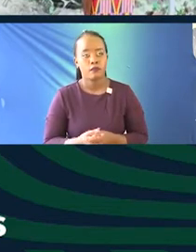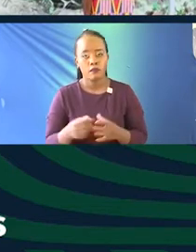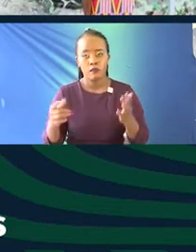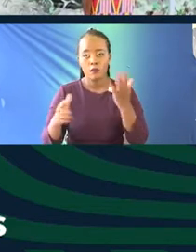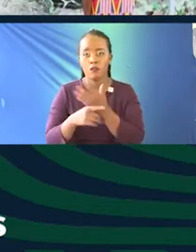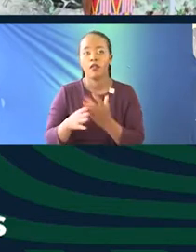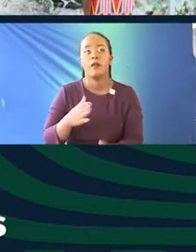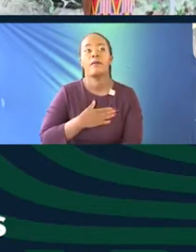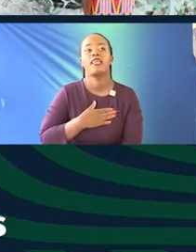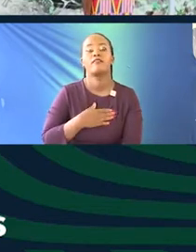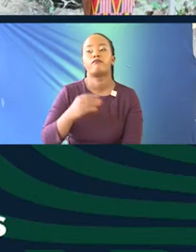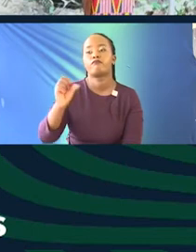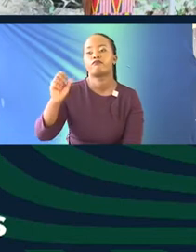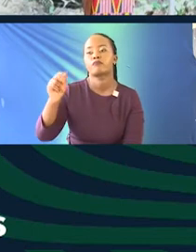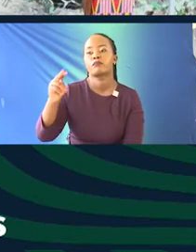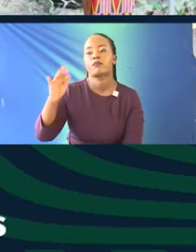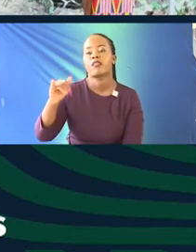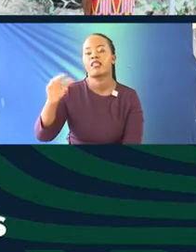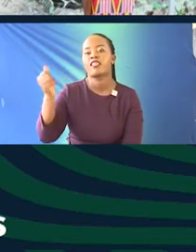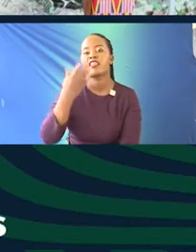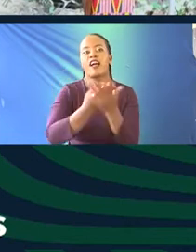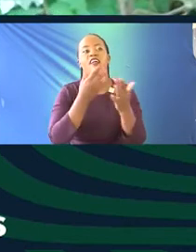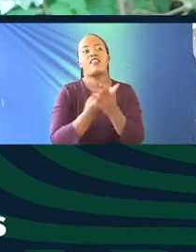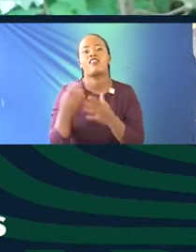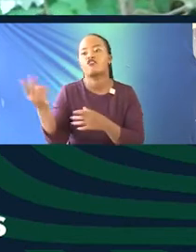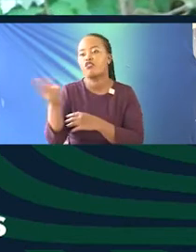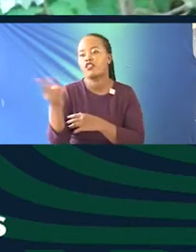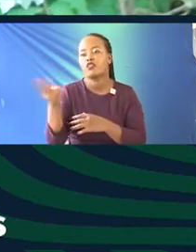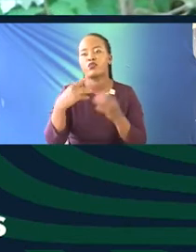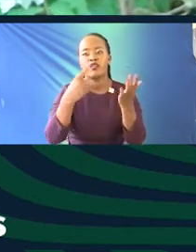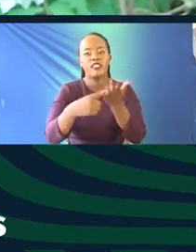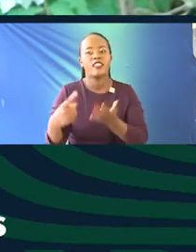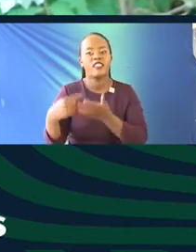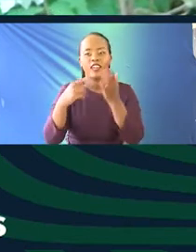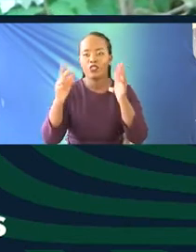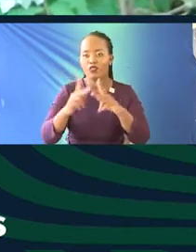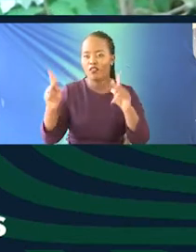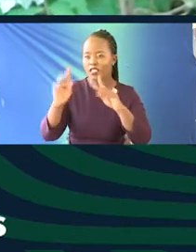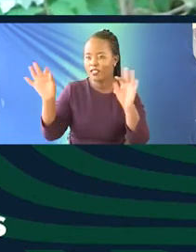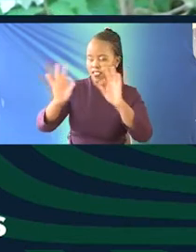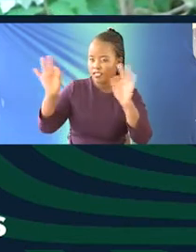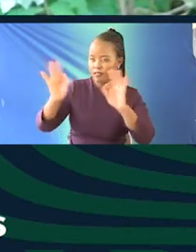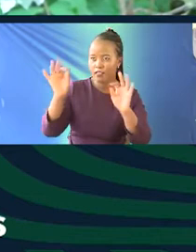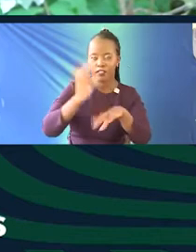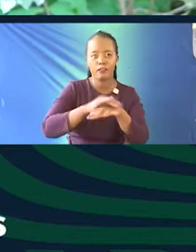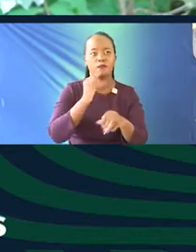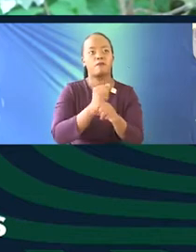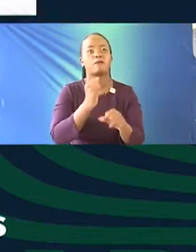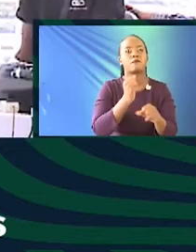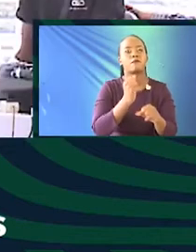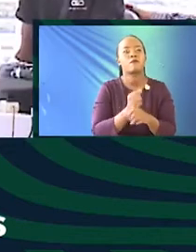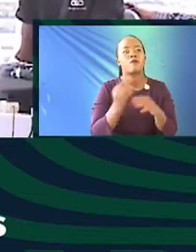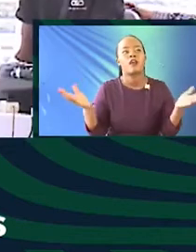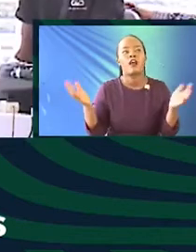My name is Sanya Luhoba and thank you very much the two discussants for very, very elaborate things that you've done. I just